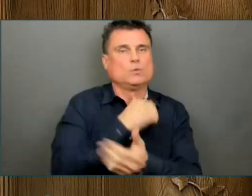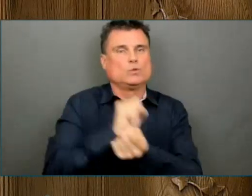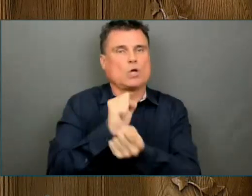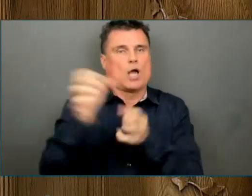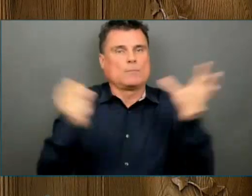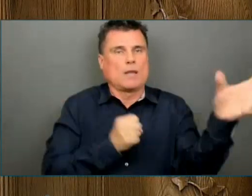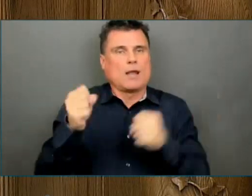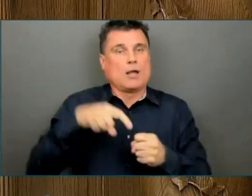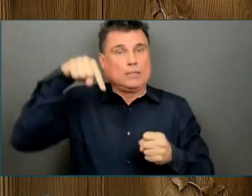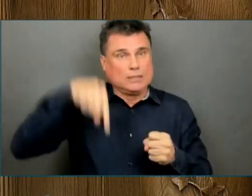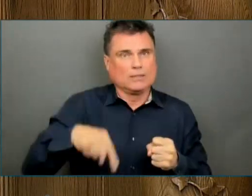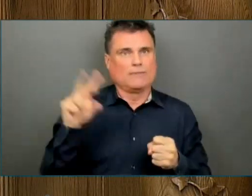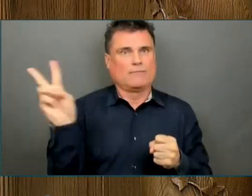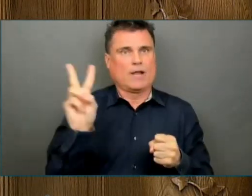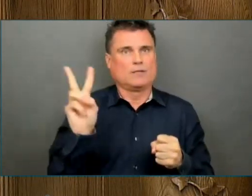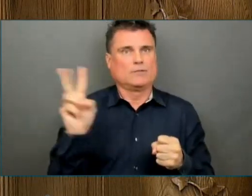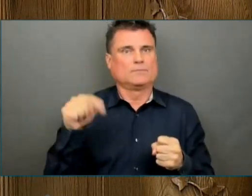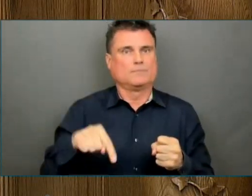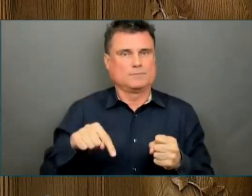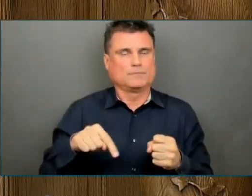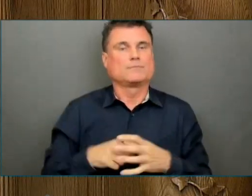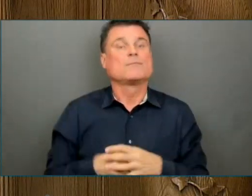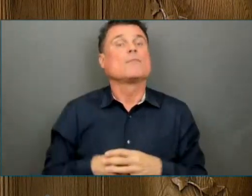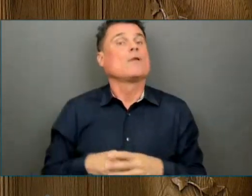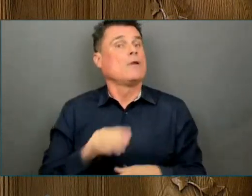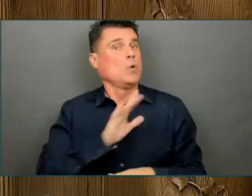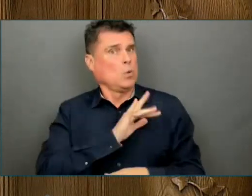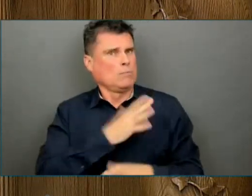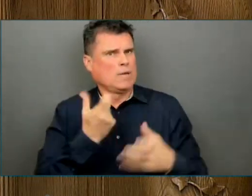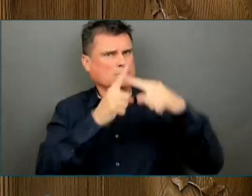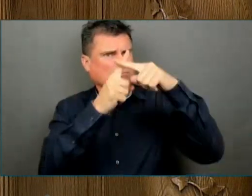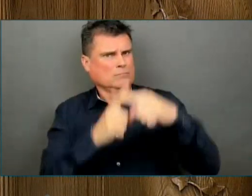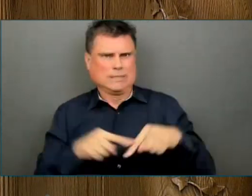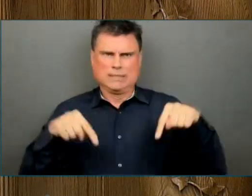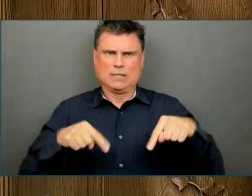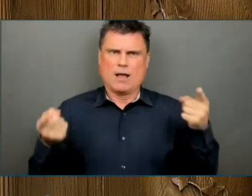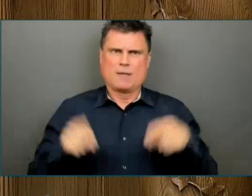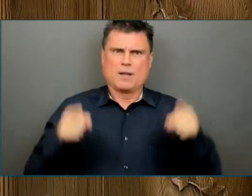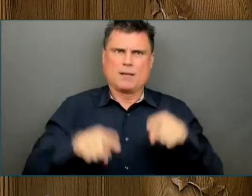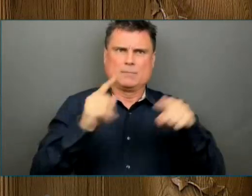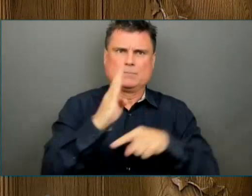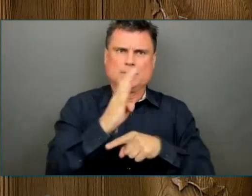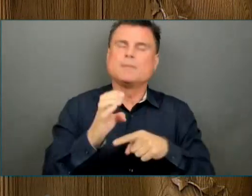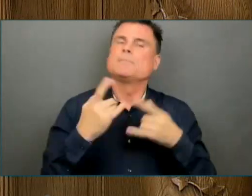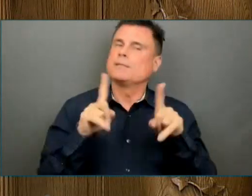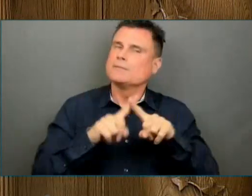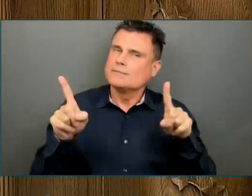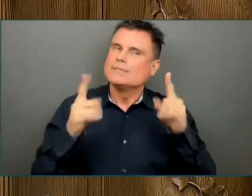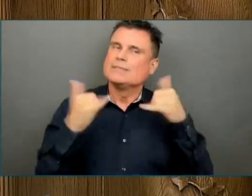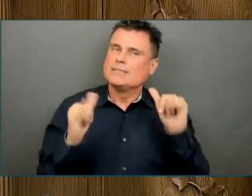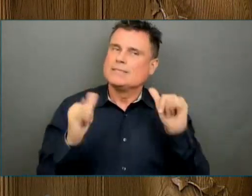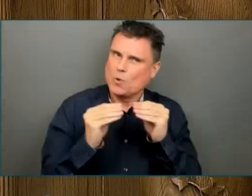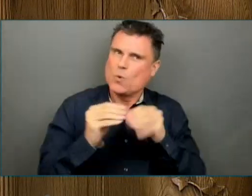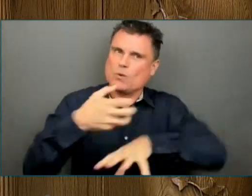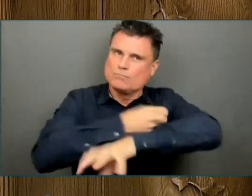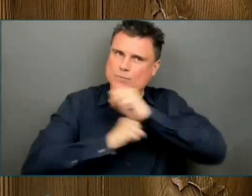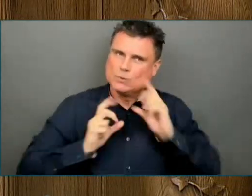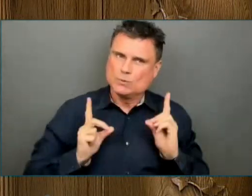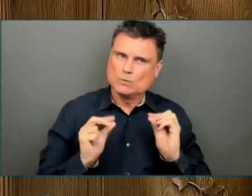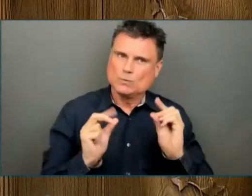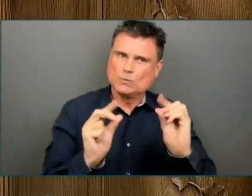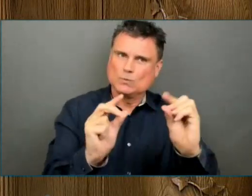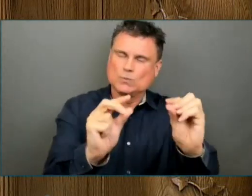help the businesses and workers in our hard-hit tourism and hospitality sectors rebound and recover. To ensure charitable